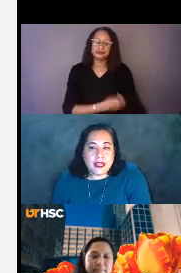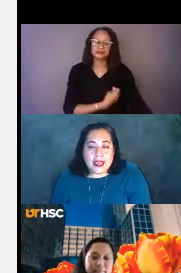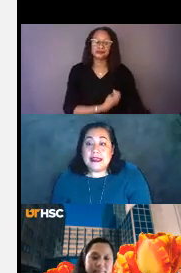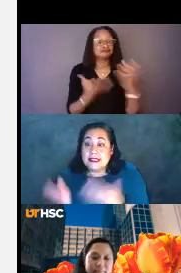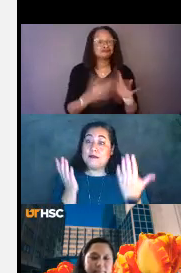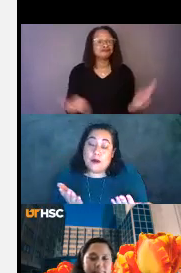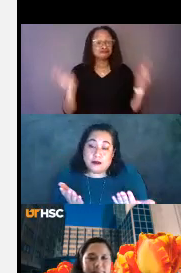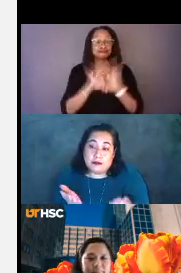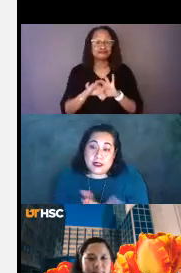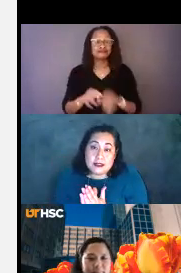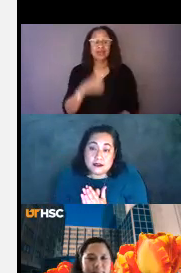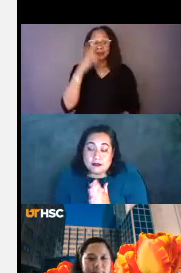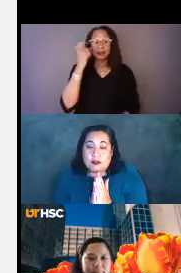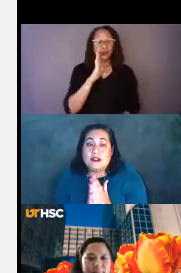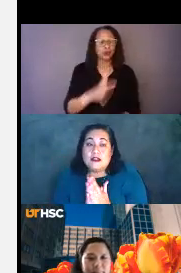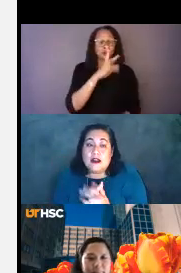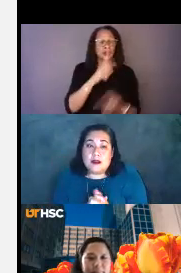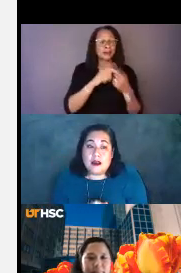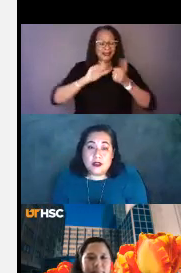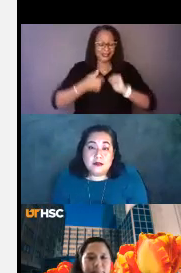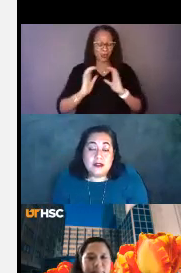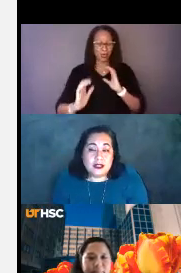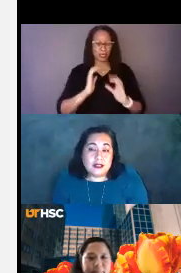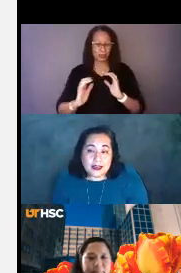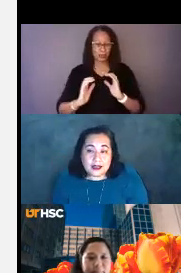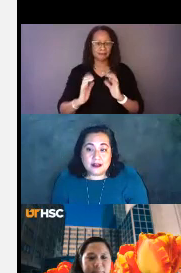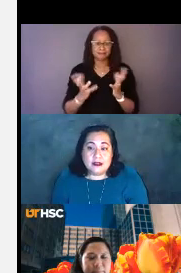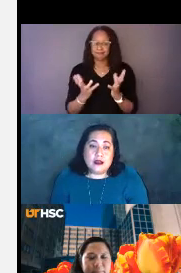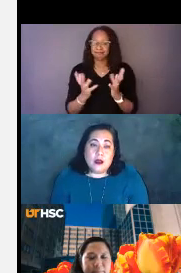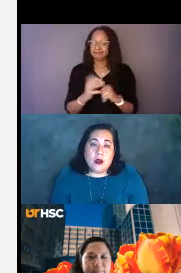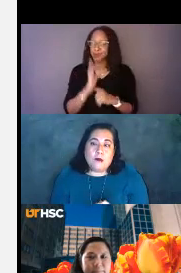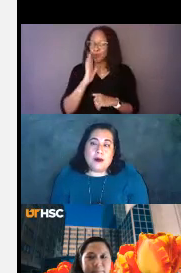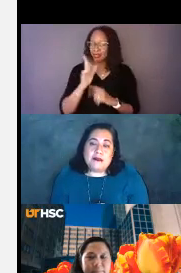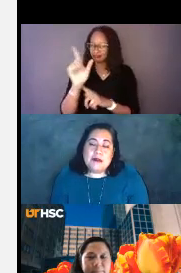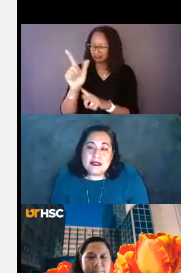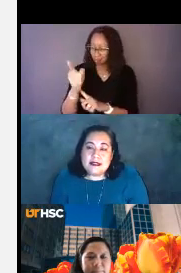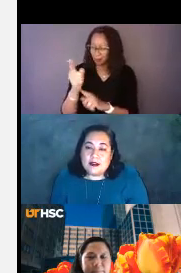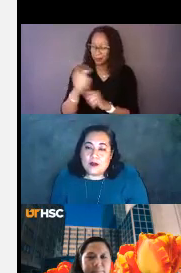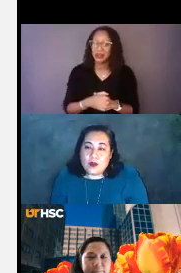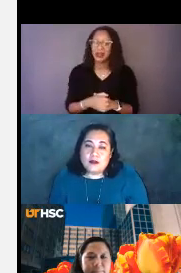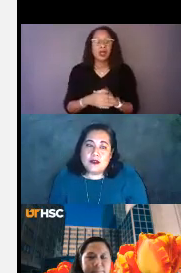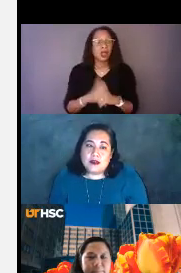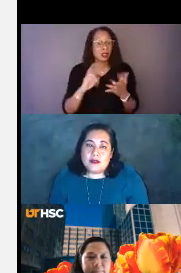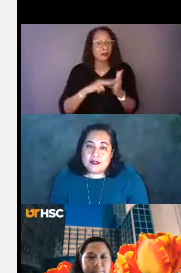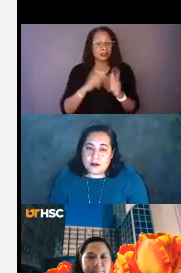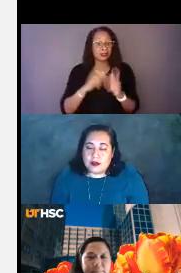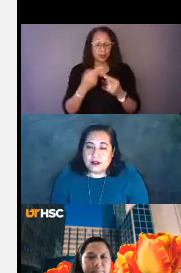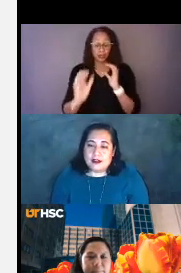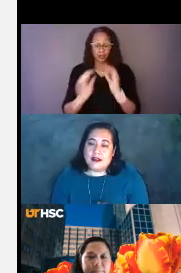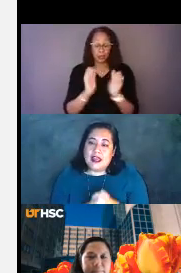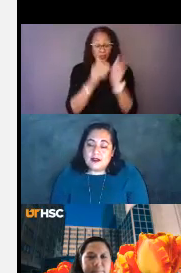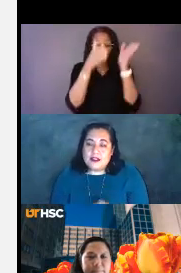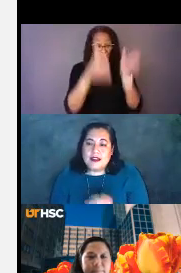And this is important because we're going to talk about how we communicate in a second. But it means that when we communicate with someone,